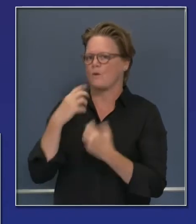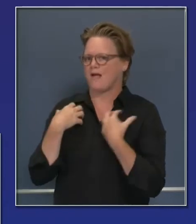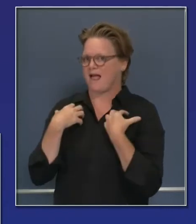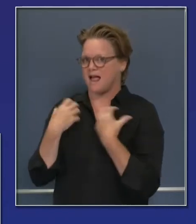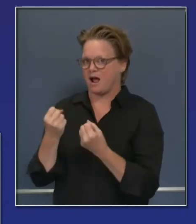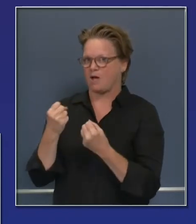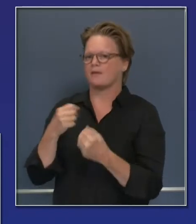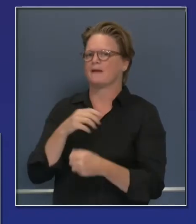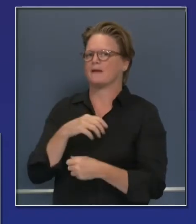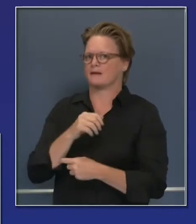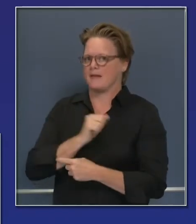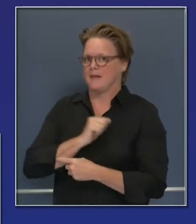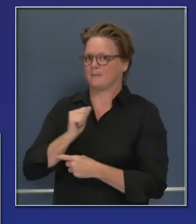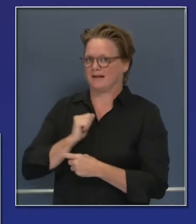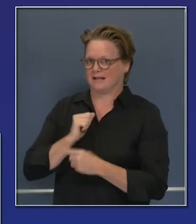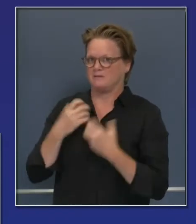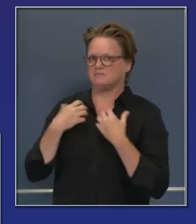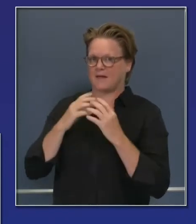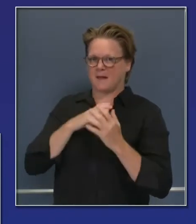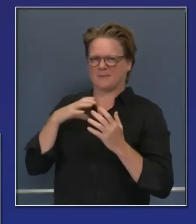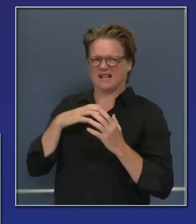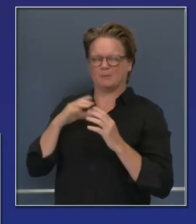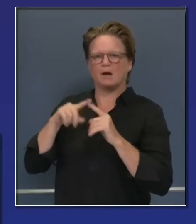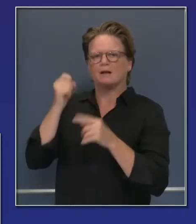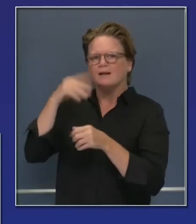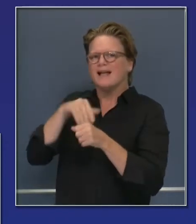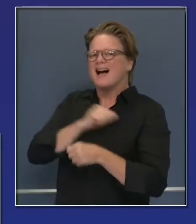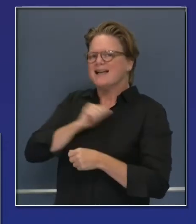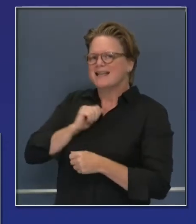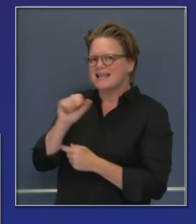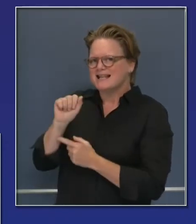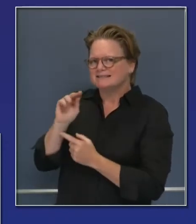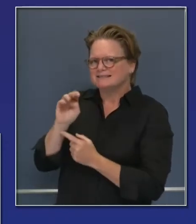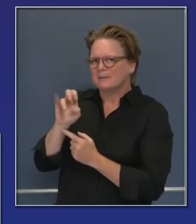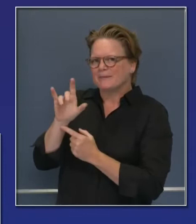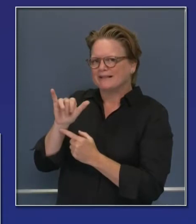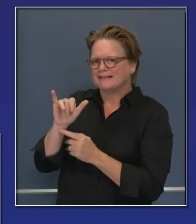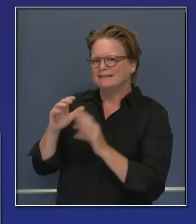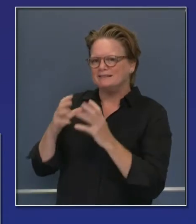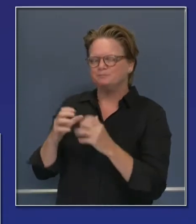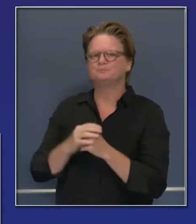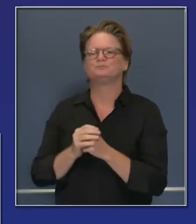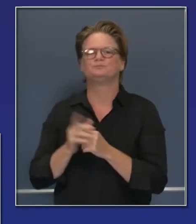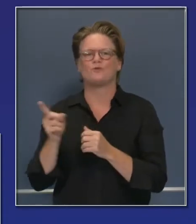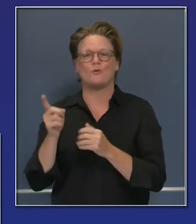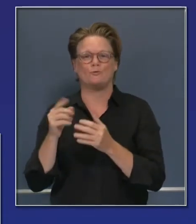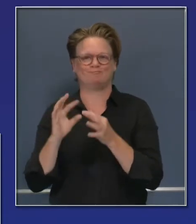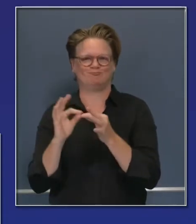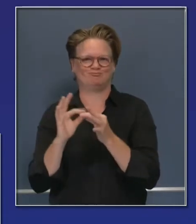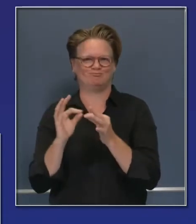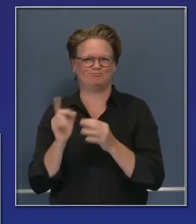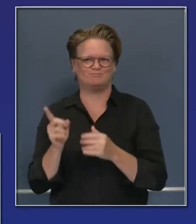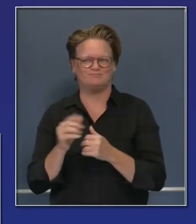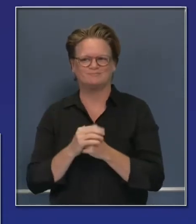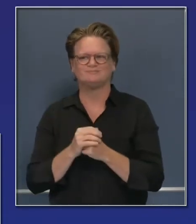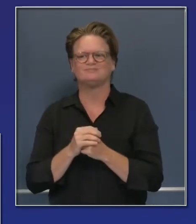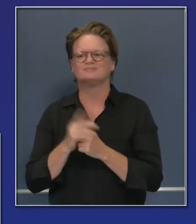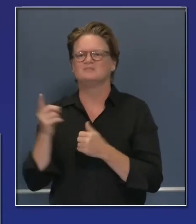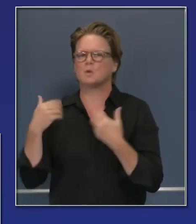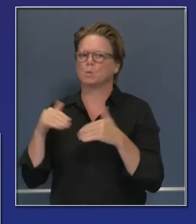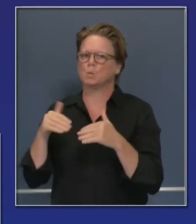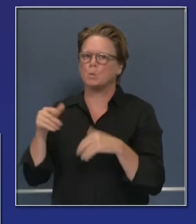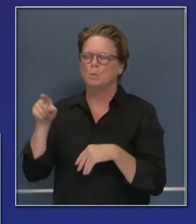has been advising and supporting our broader efforts in this space and has been very impactful in getting us to this point.